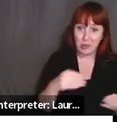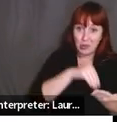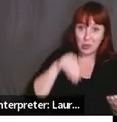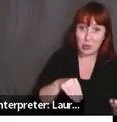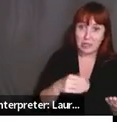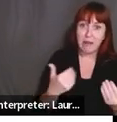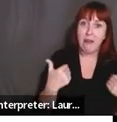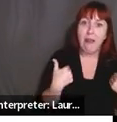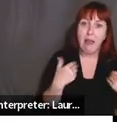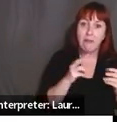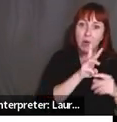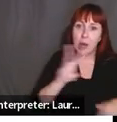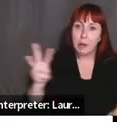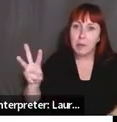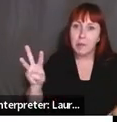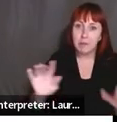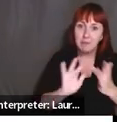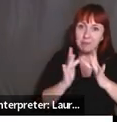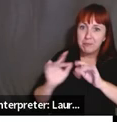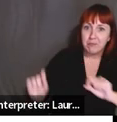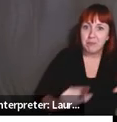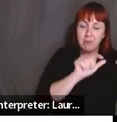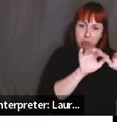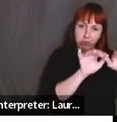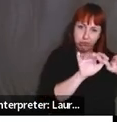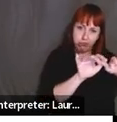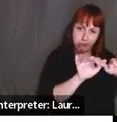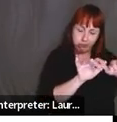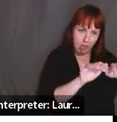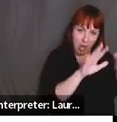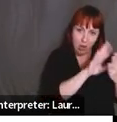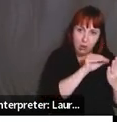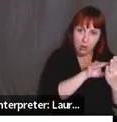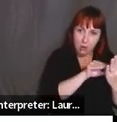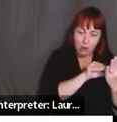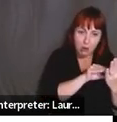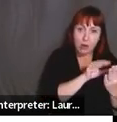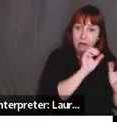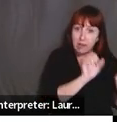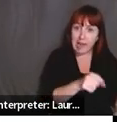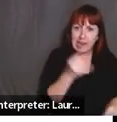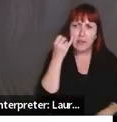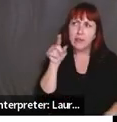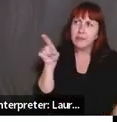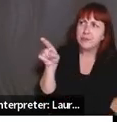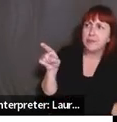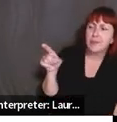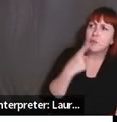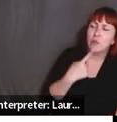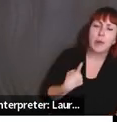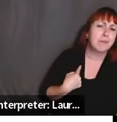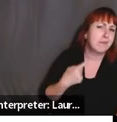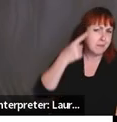you know, the web to at their feet, you know, so they can, if they doubt something, they can Google.